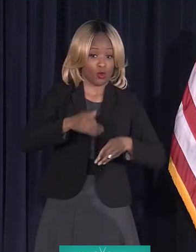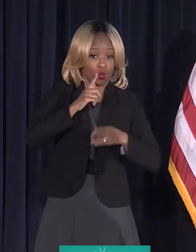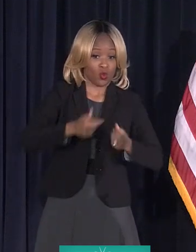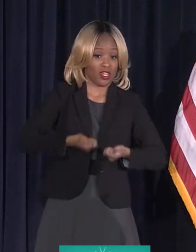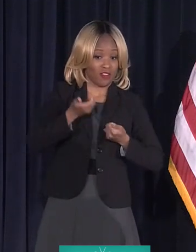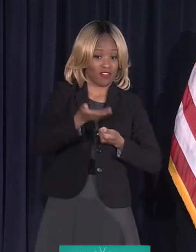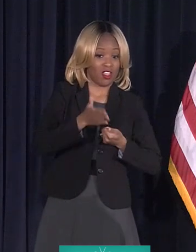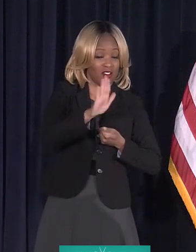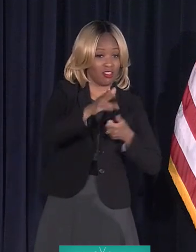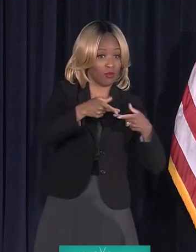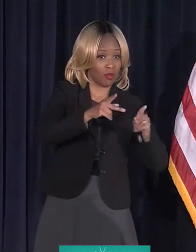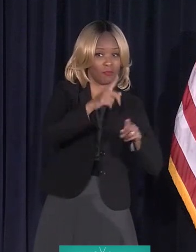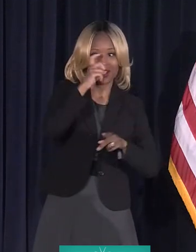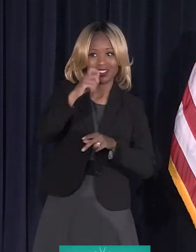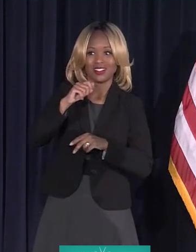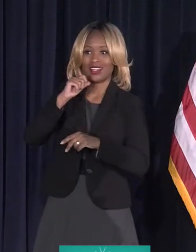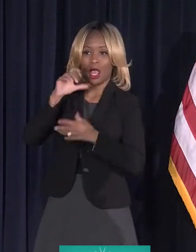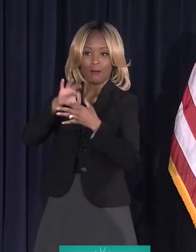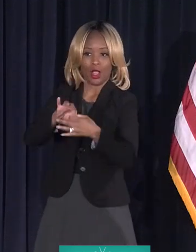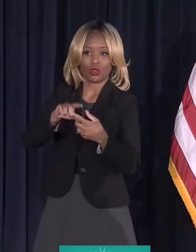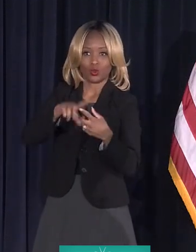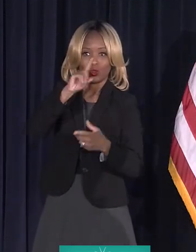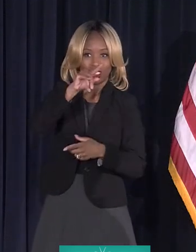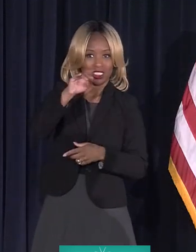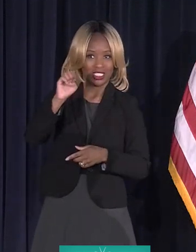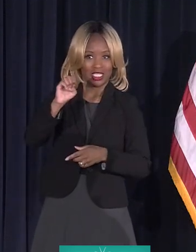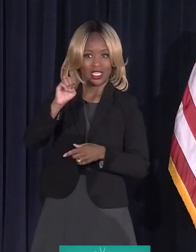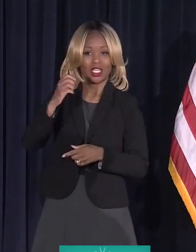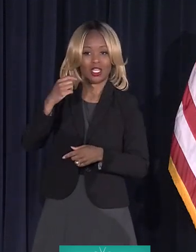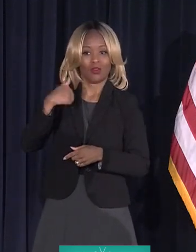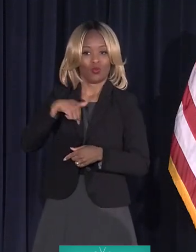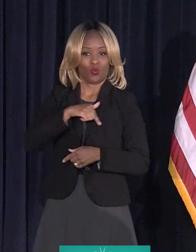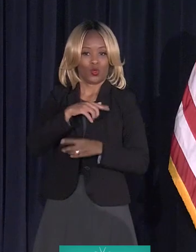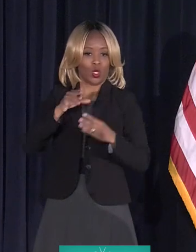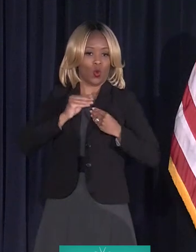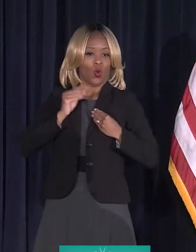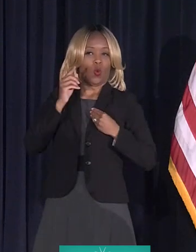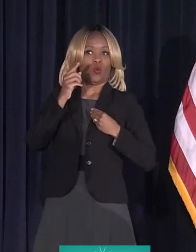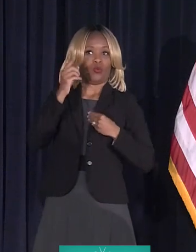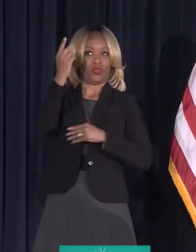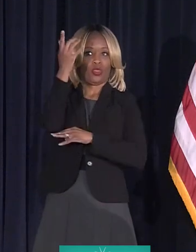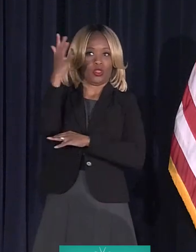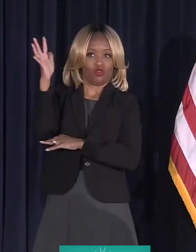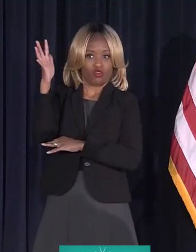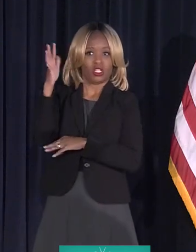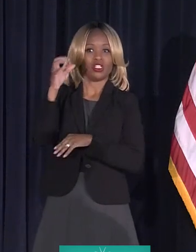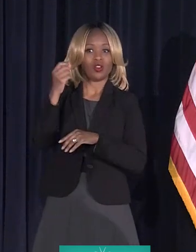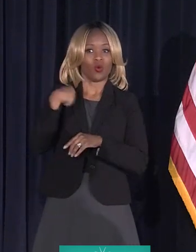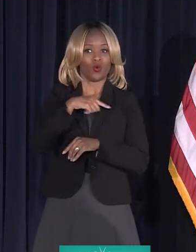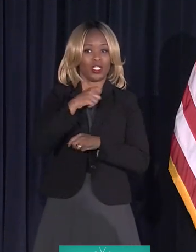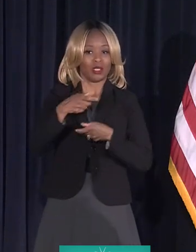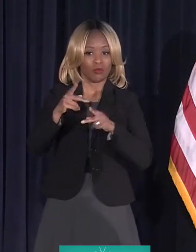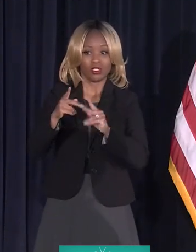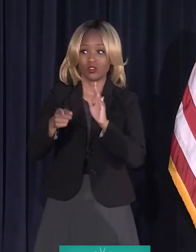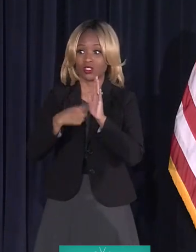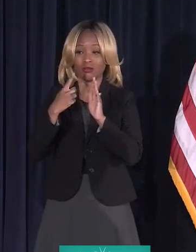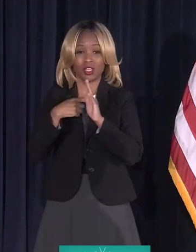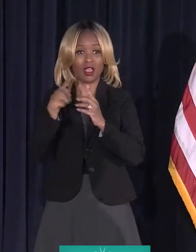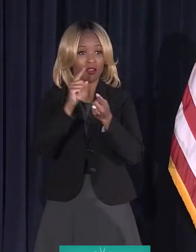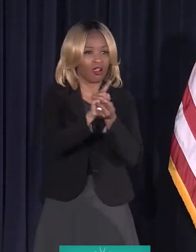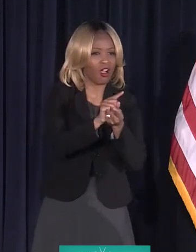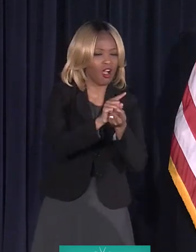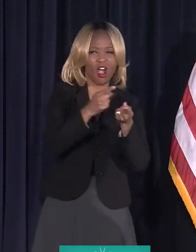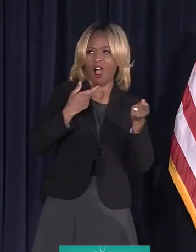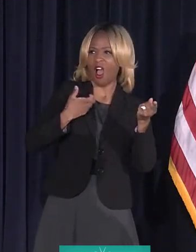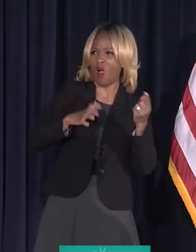they are not DTE's trees. They are our trees, the homeowner's trees. So, we need permission. And, you know, sometimes we run across people who don't want their tree